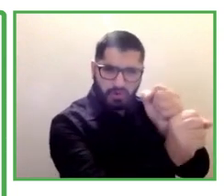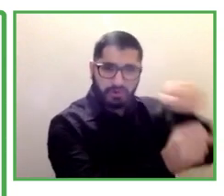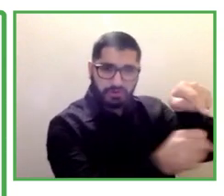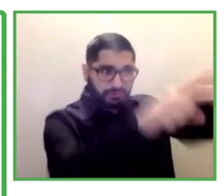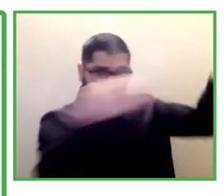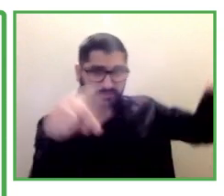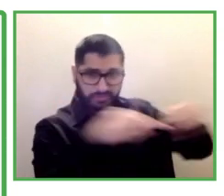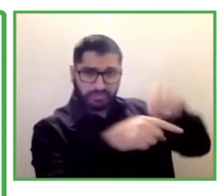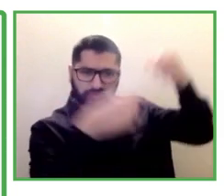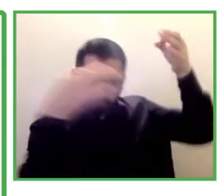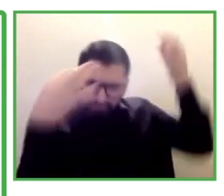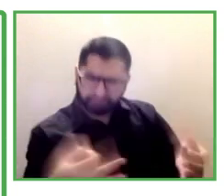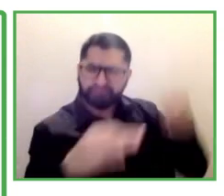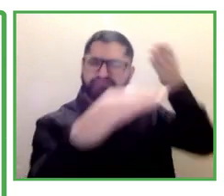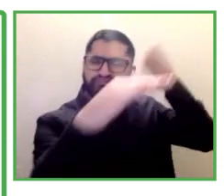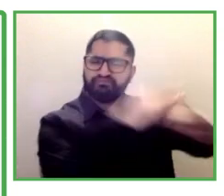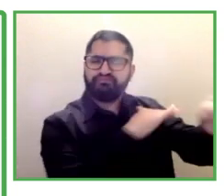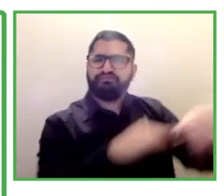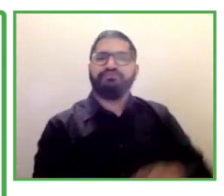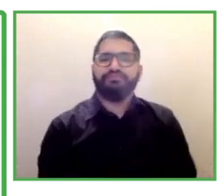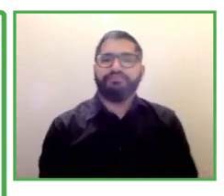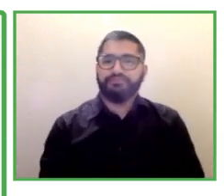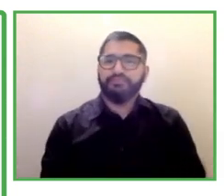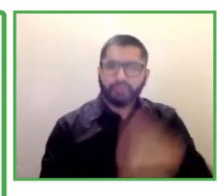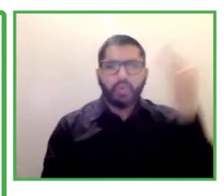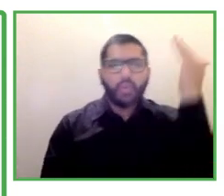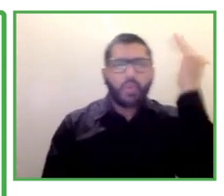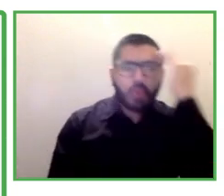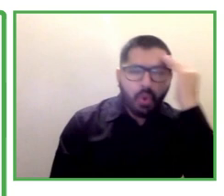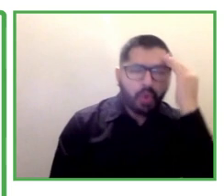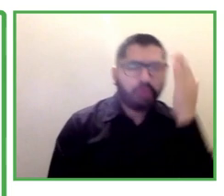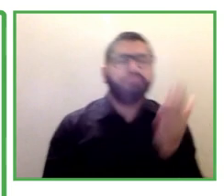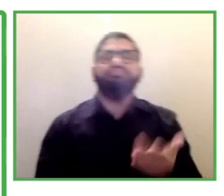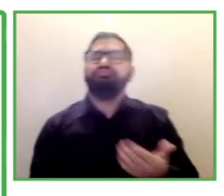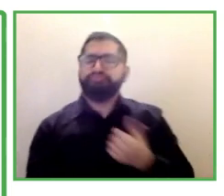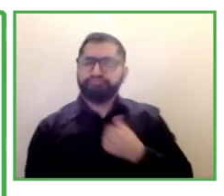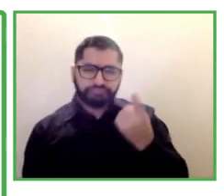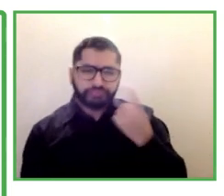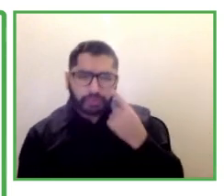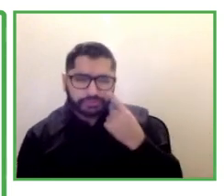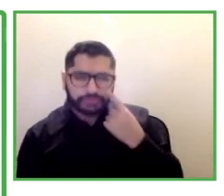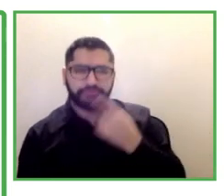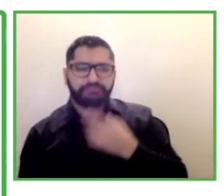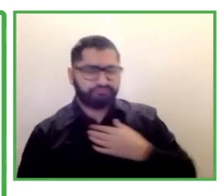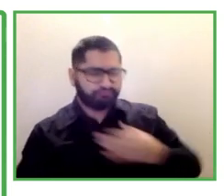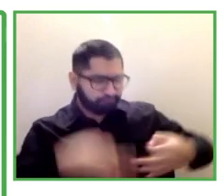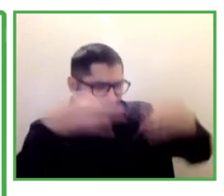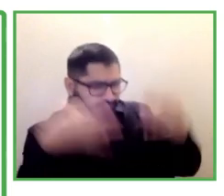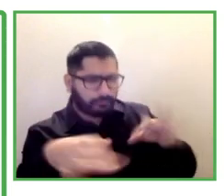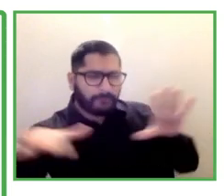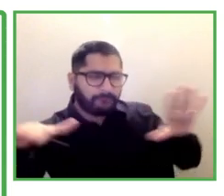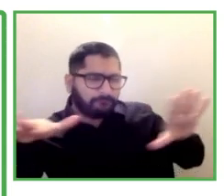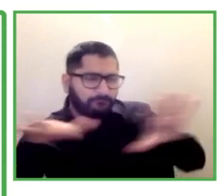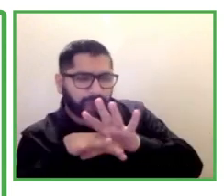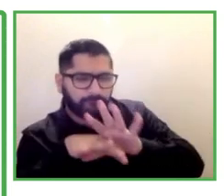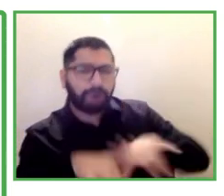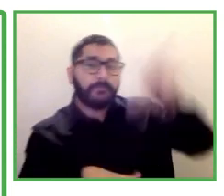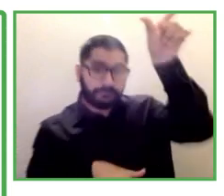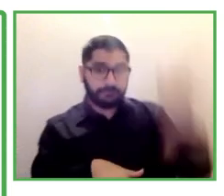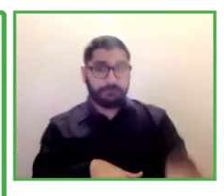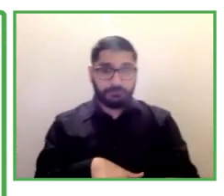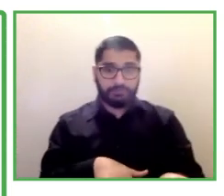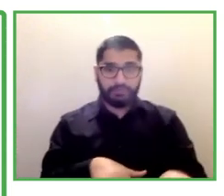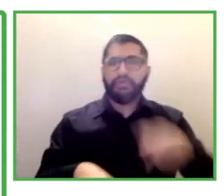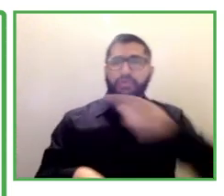The last thing we want to do here at Job Path is put someone who's not the right fit into the wrong job. They won't be successful,